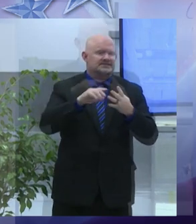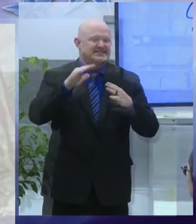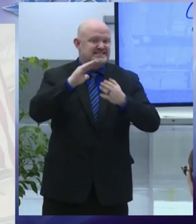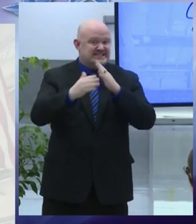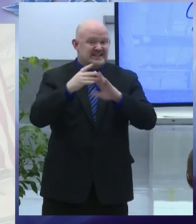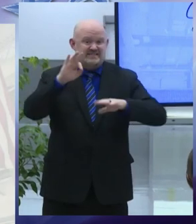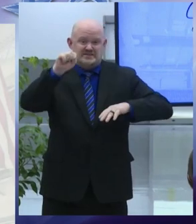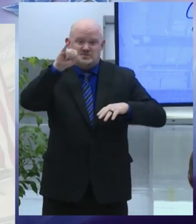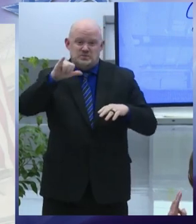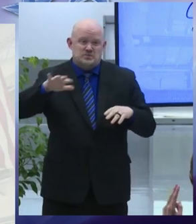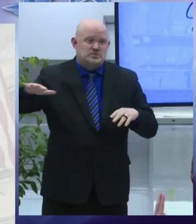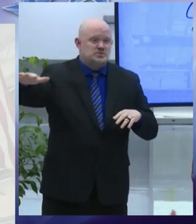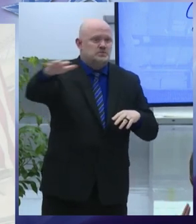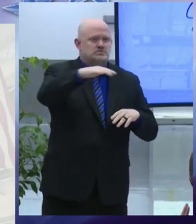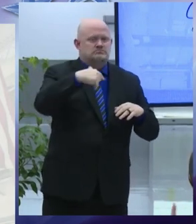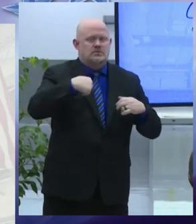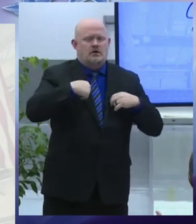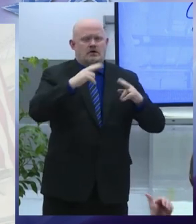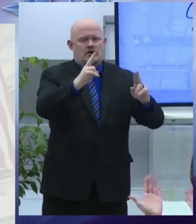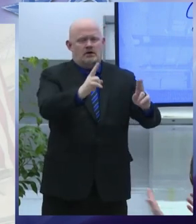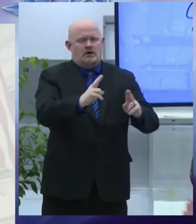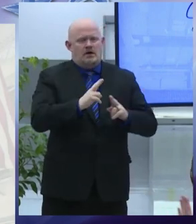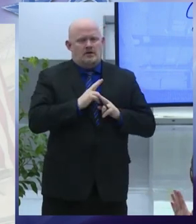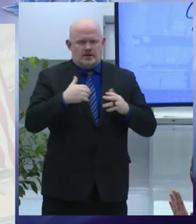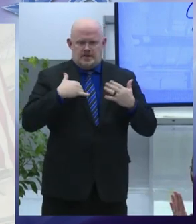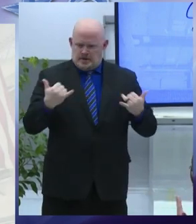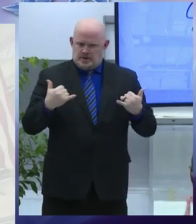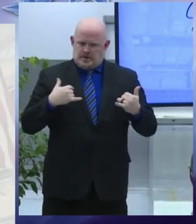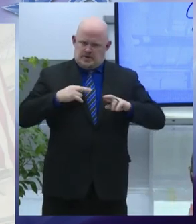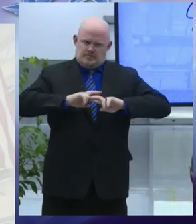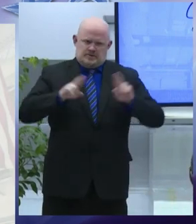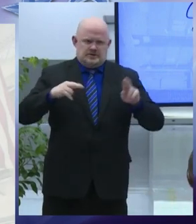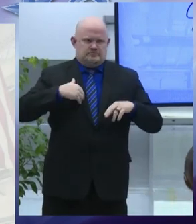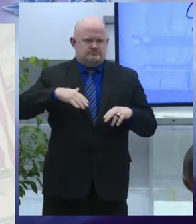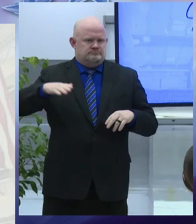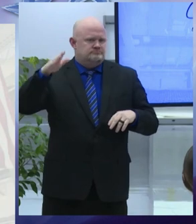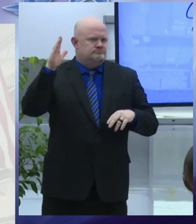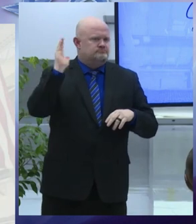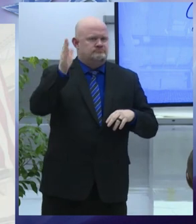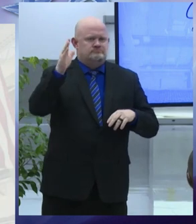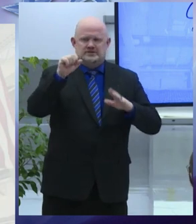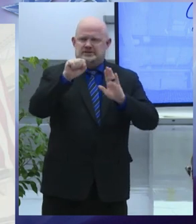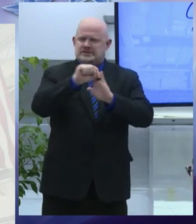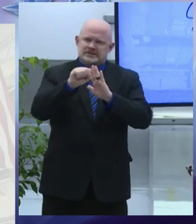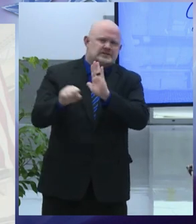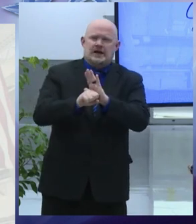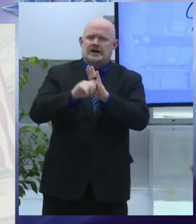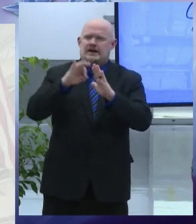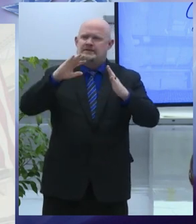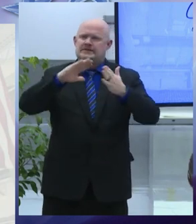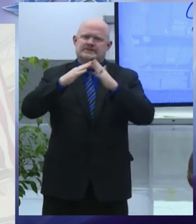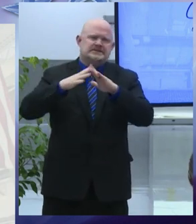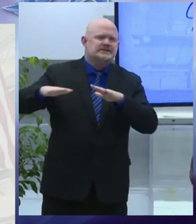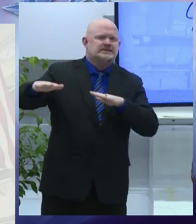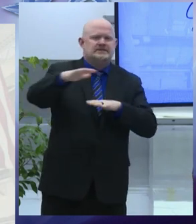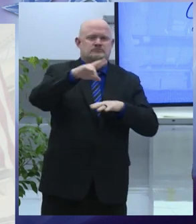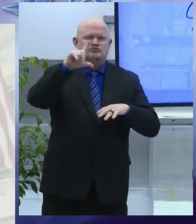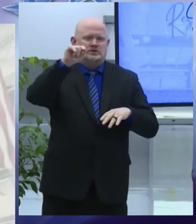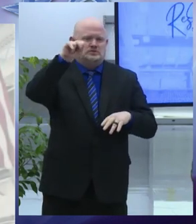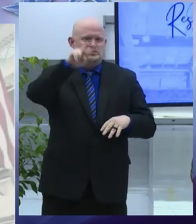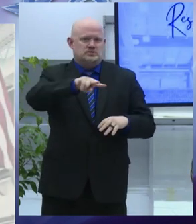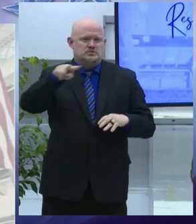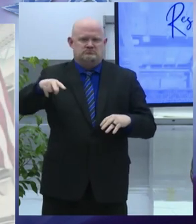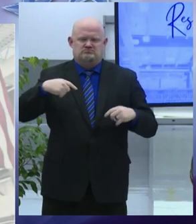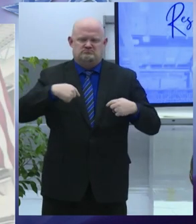tonight the state of the city of Syracuse as we begin 2022 I'm proud to report the state of our city is